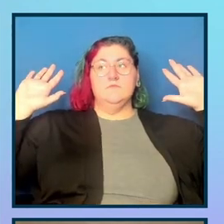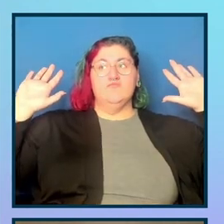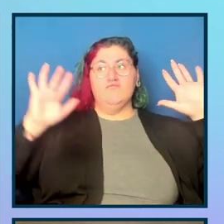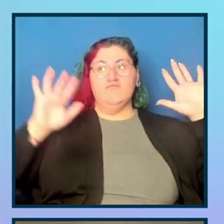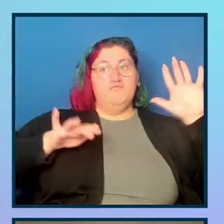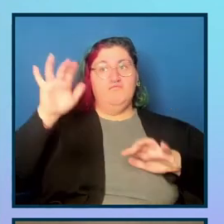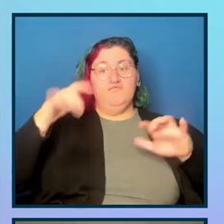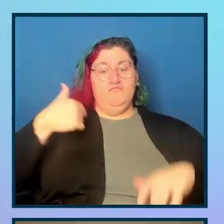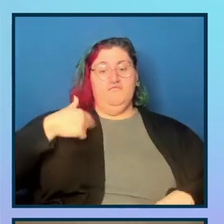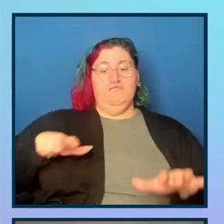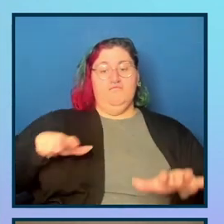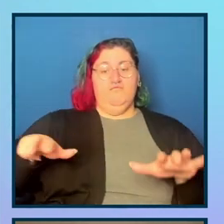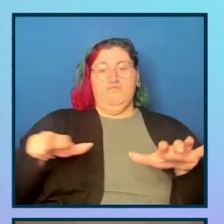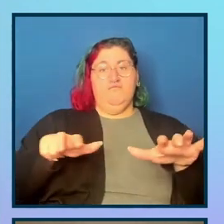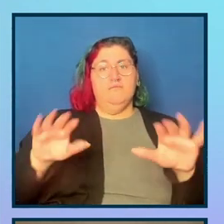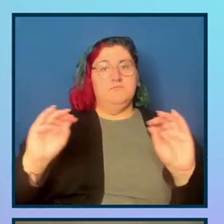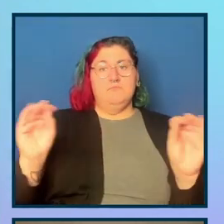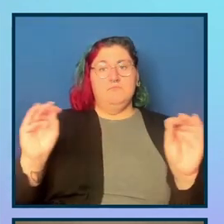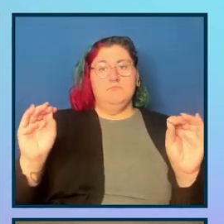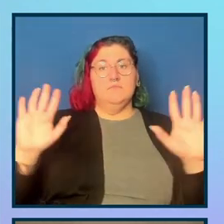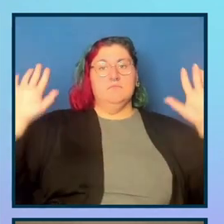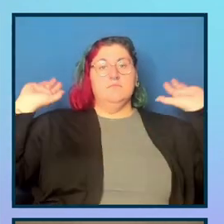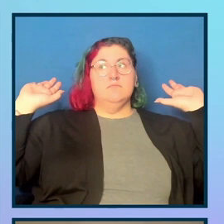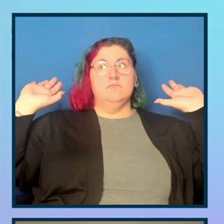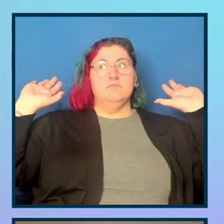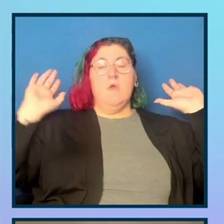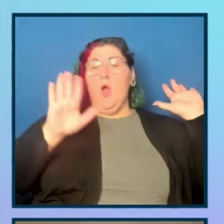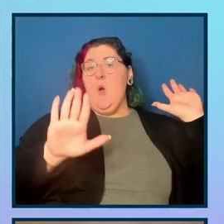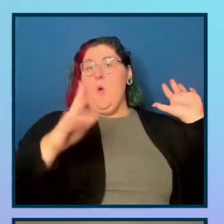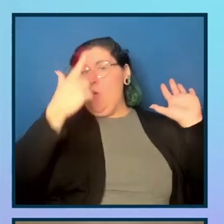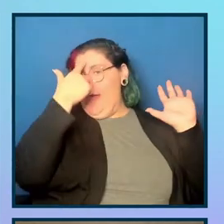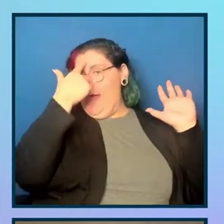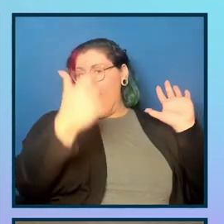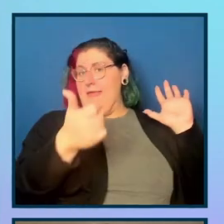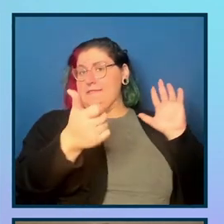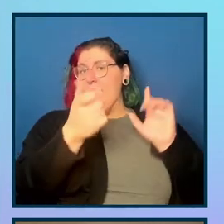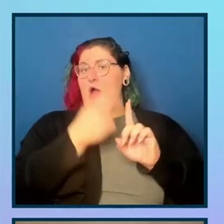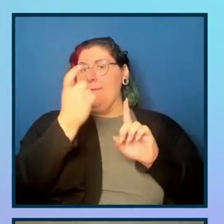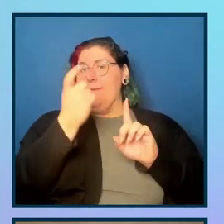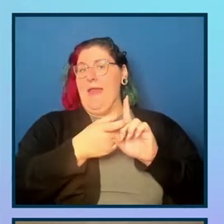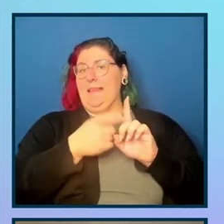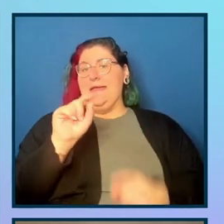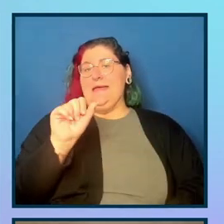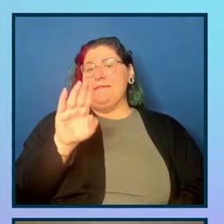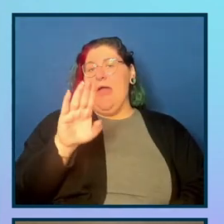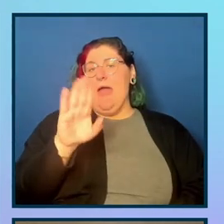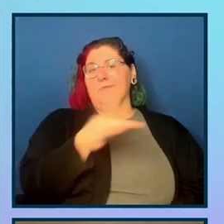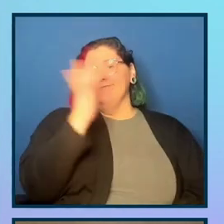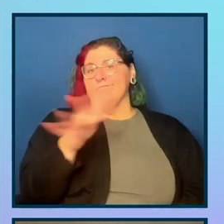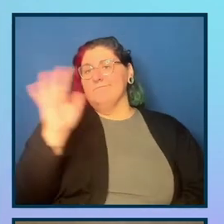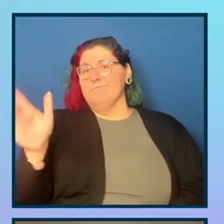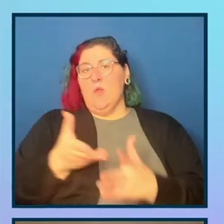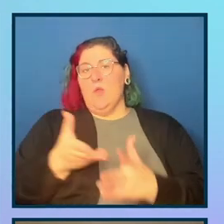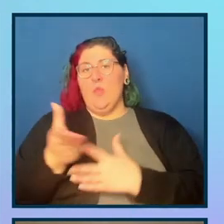It's going to actually, uh, start automatically tabbing through the page. Uh, for those curious, it's firing real tabs as if